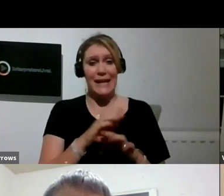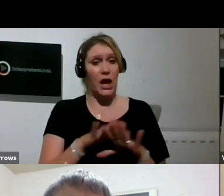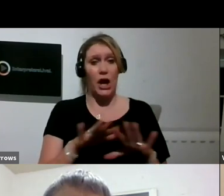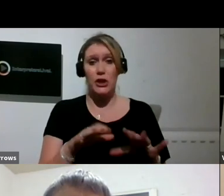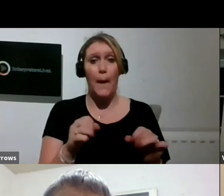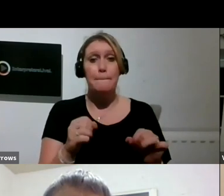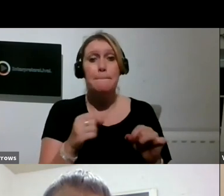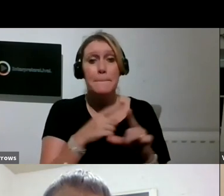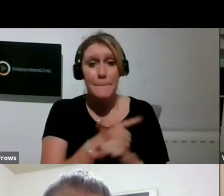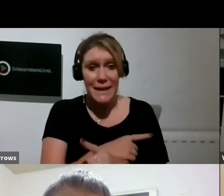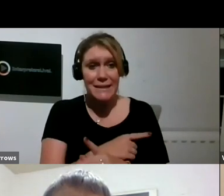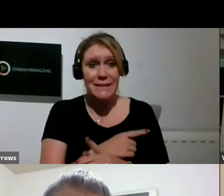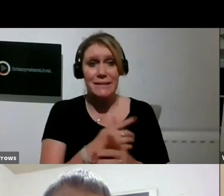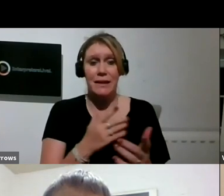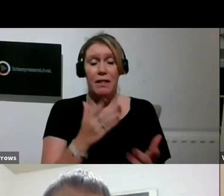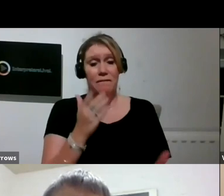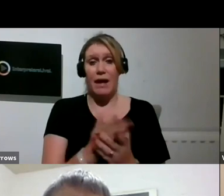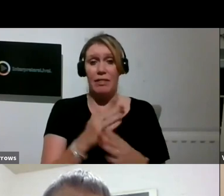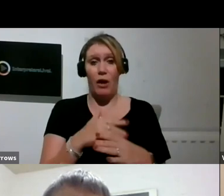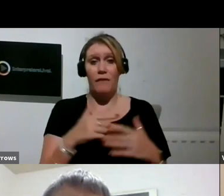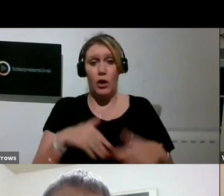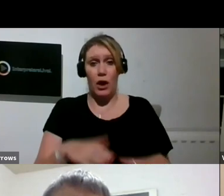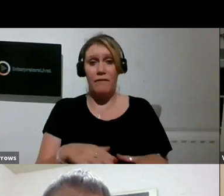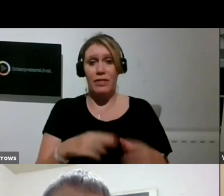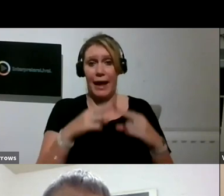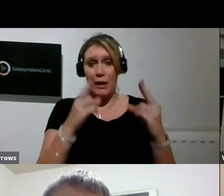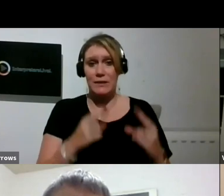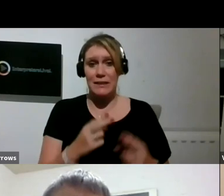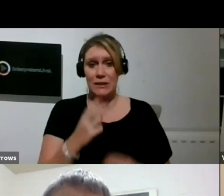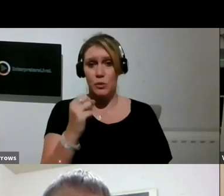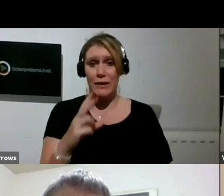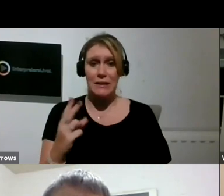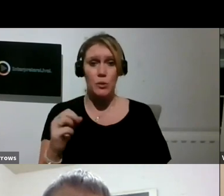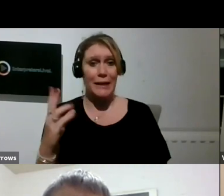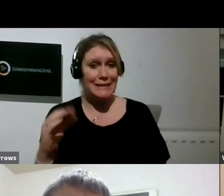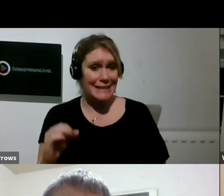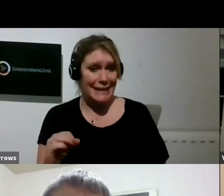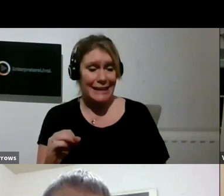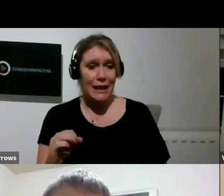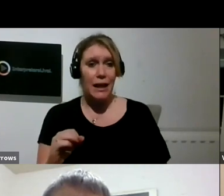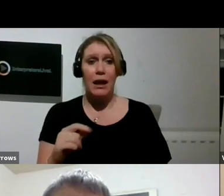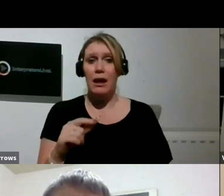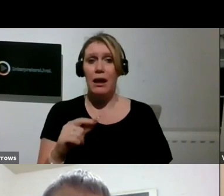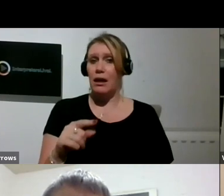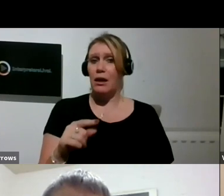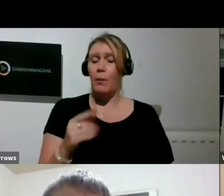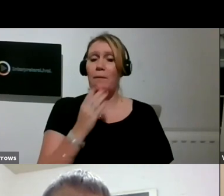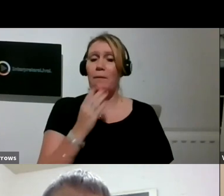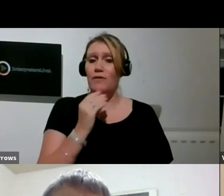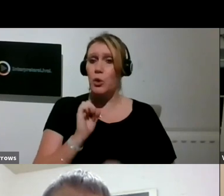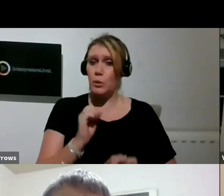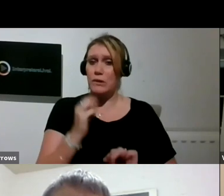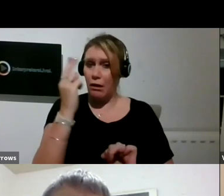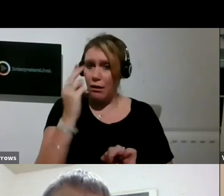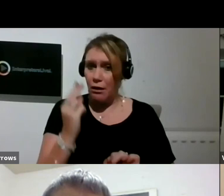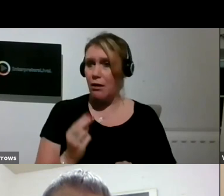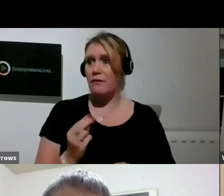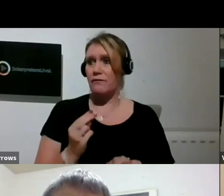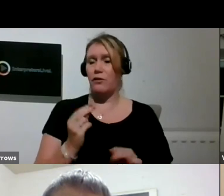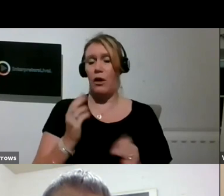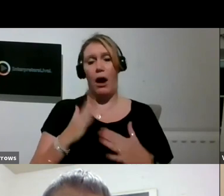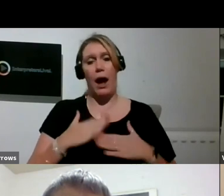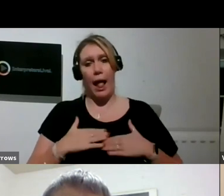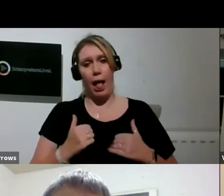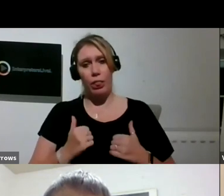2020. And I think, you know, all of these losses bring gains, don't they? But you're right, of course, many of us have used our art for our sort of health and wellbeing